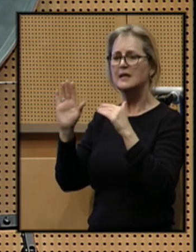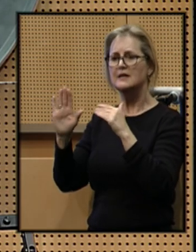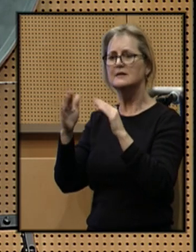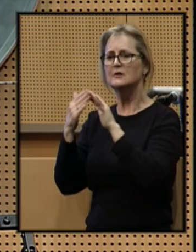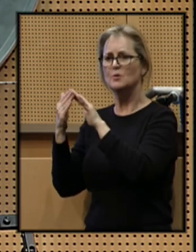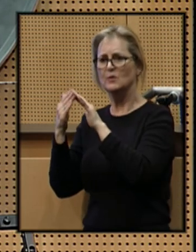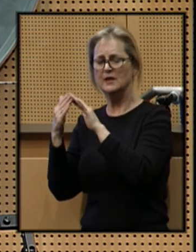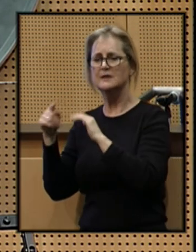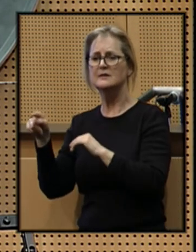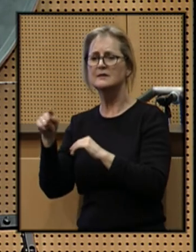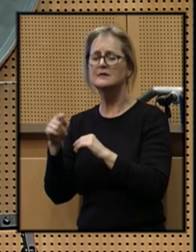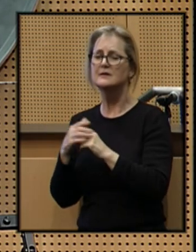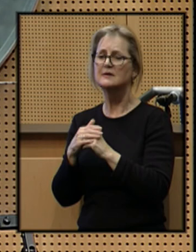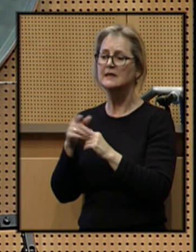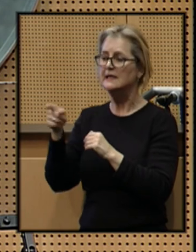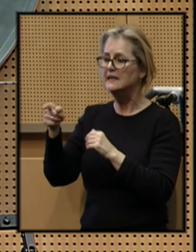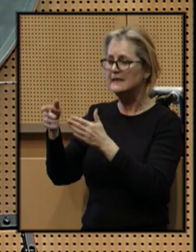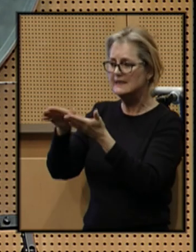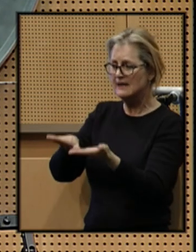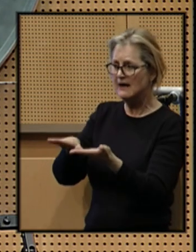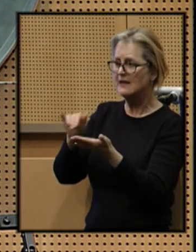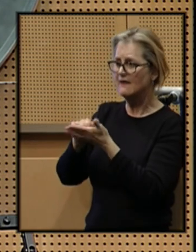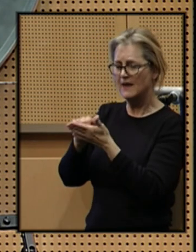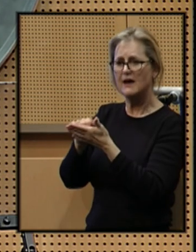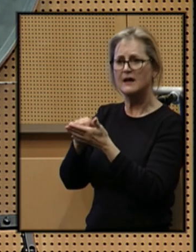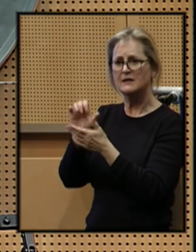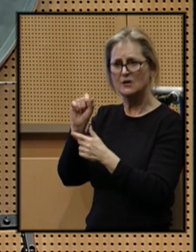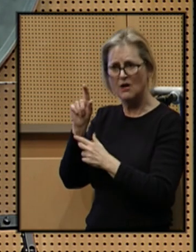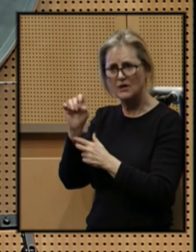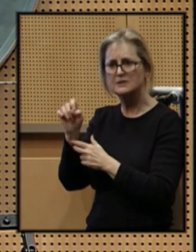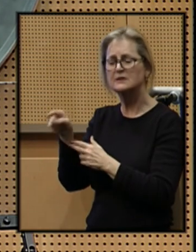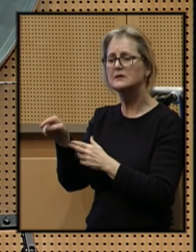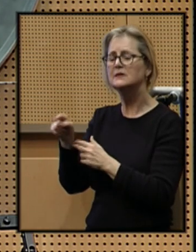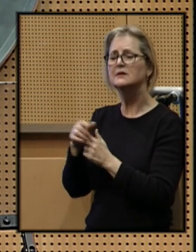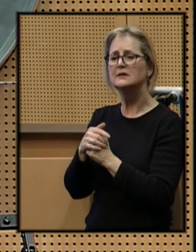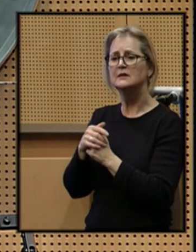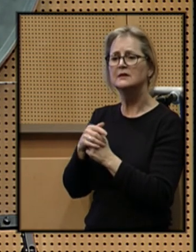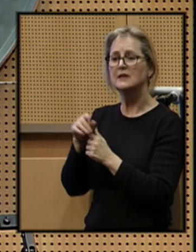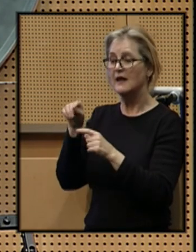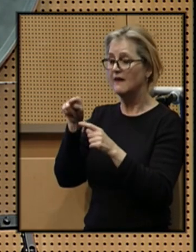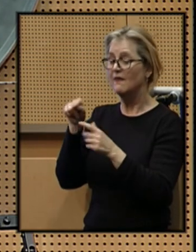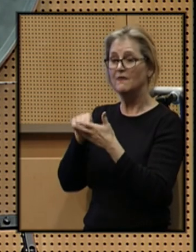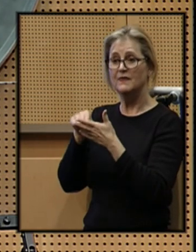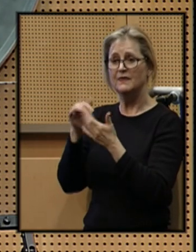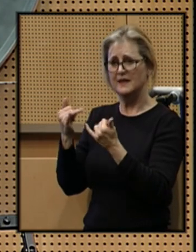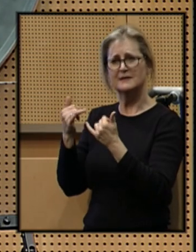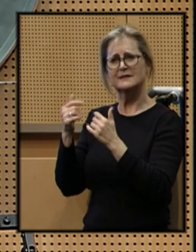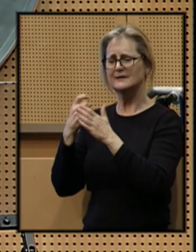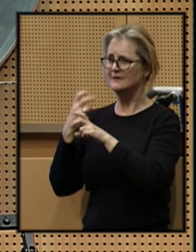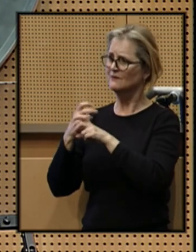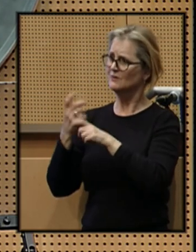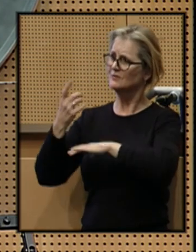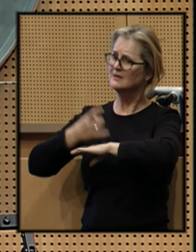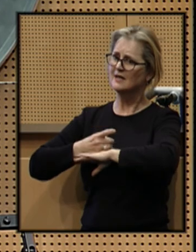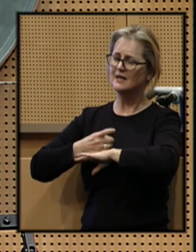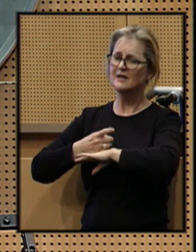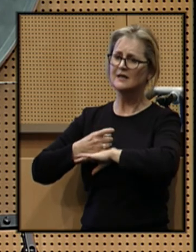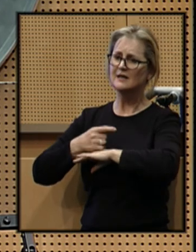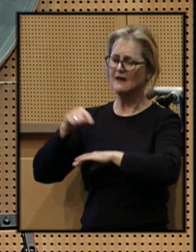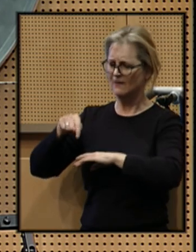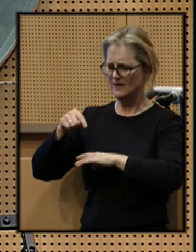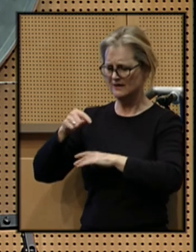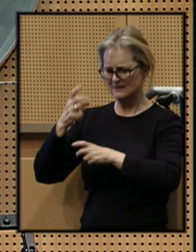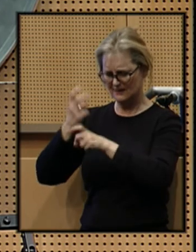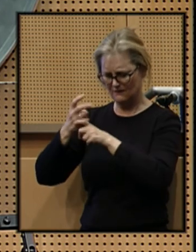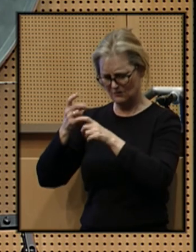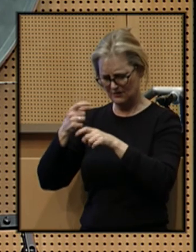beings. He died in that cause. In this difficult day, in this